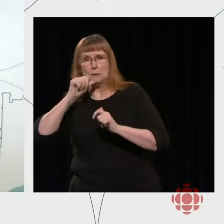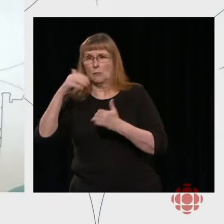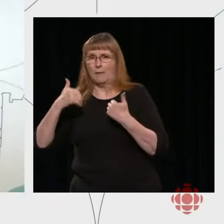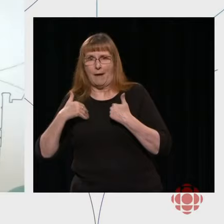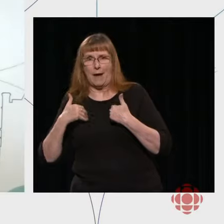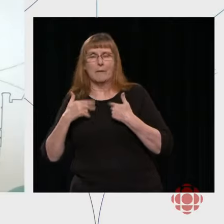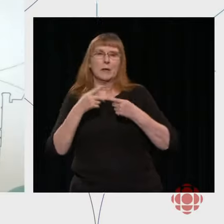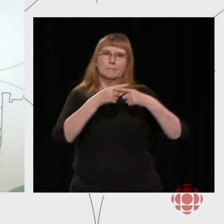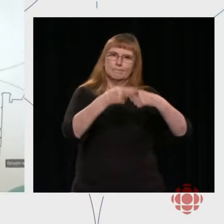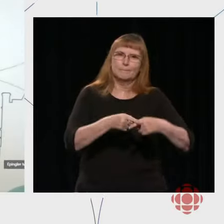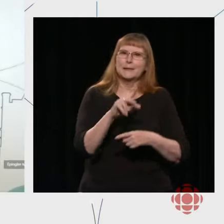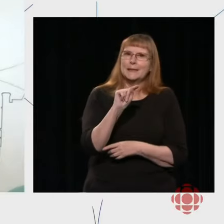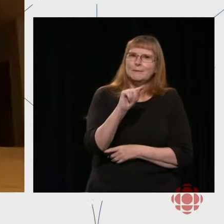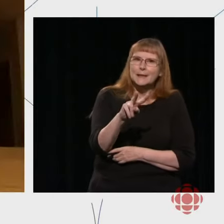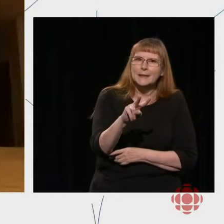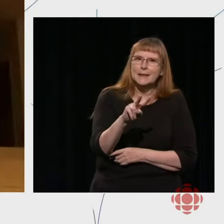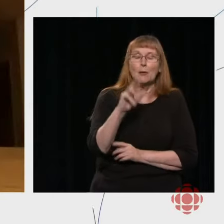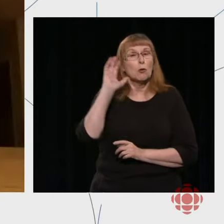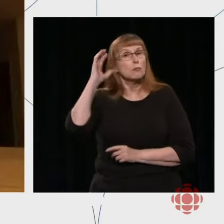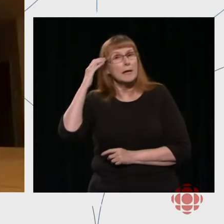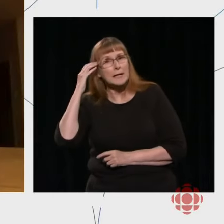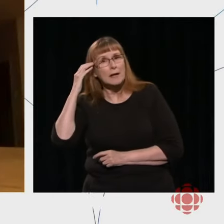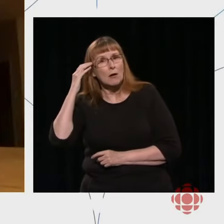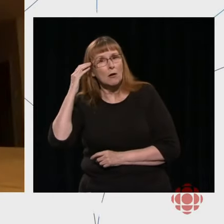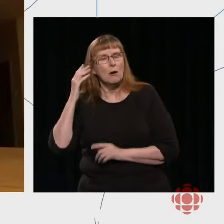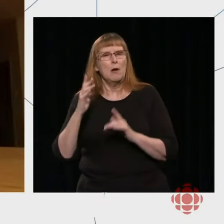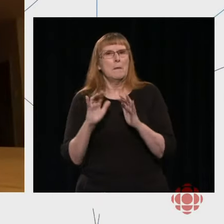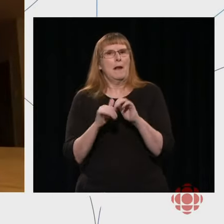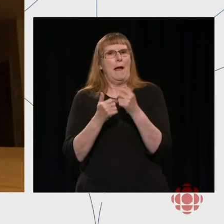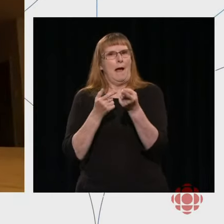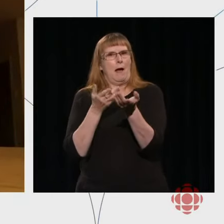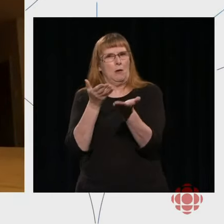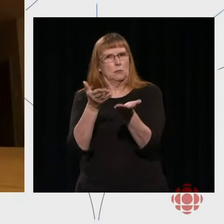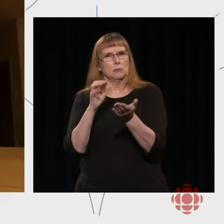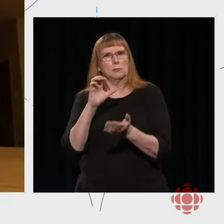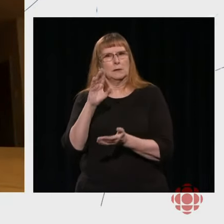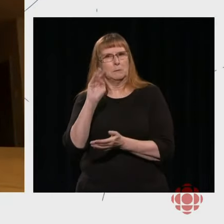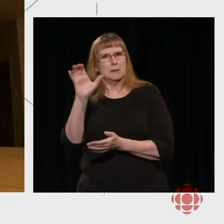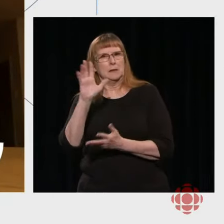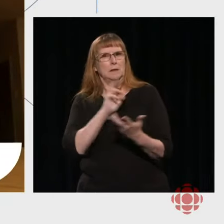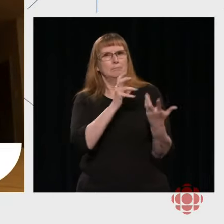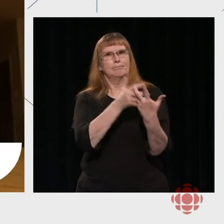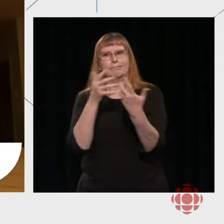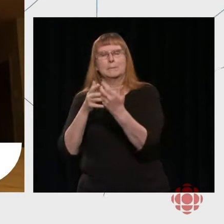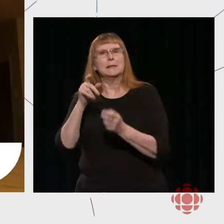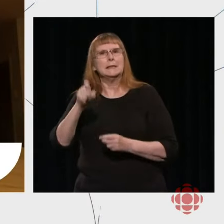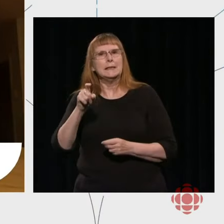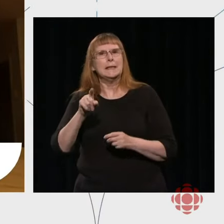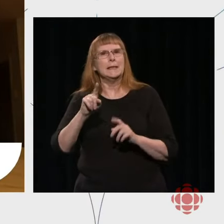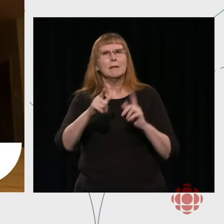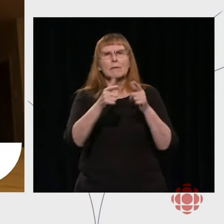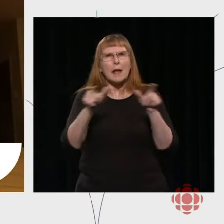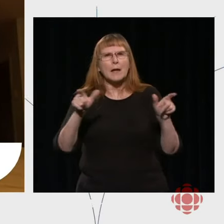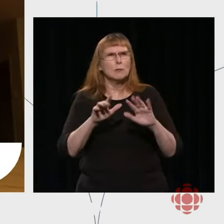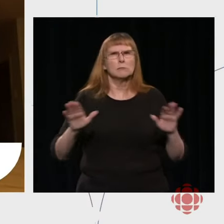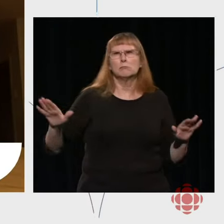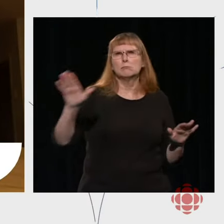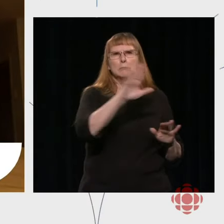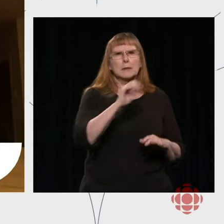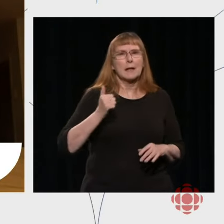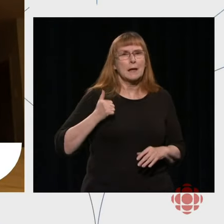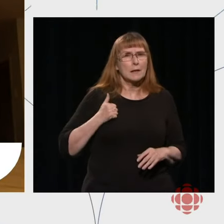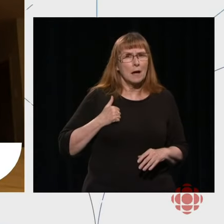expect to manage this national mandate? Well, again, it's a great question. Thank you very much. The pandemic has indeed